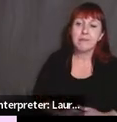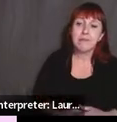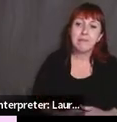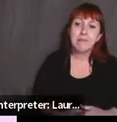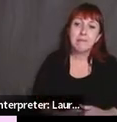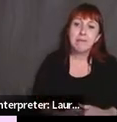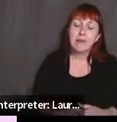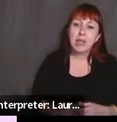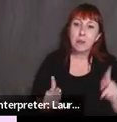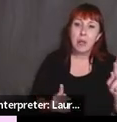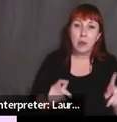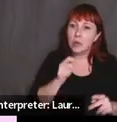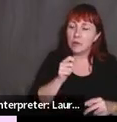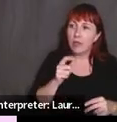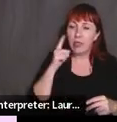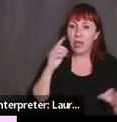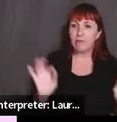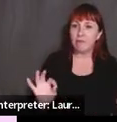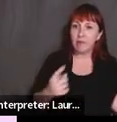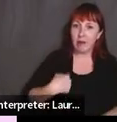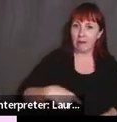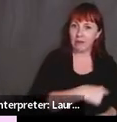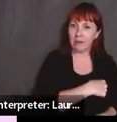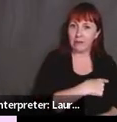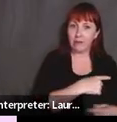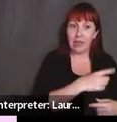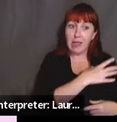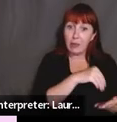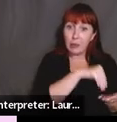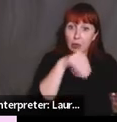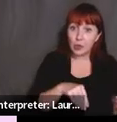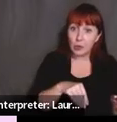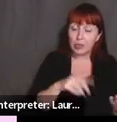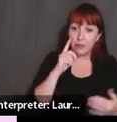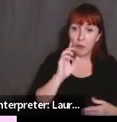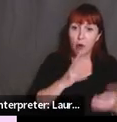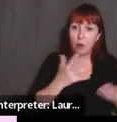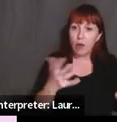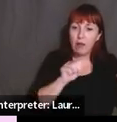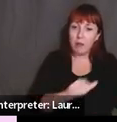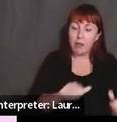get underestimated and our students too about the ability for them to learn and understand, um,